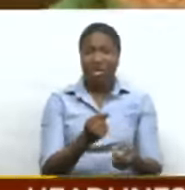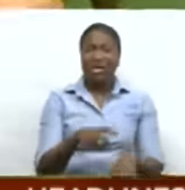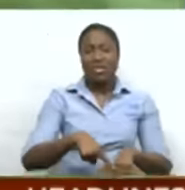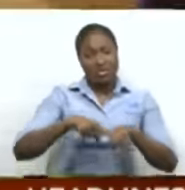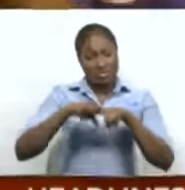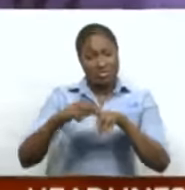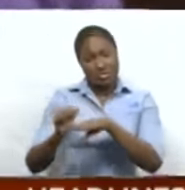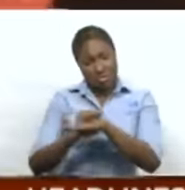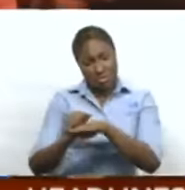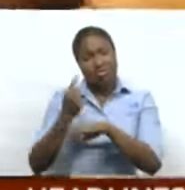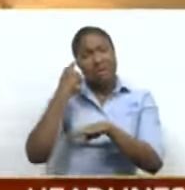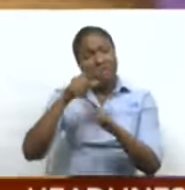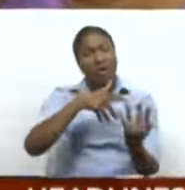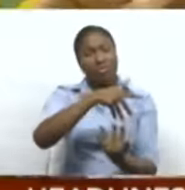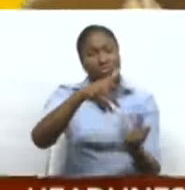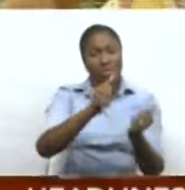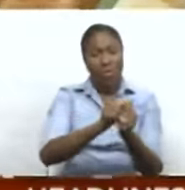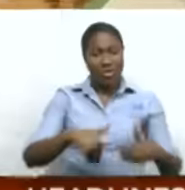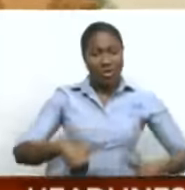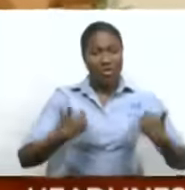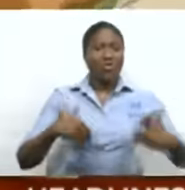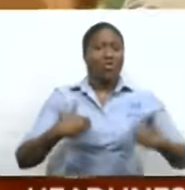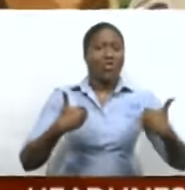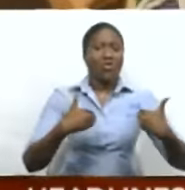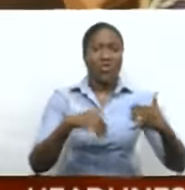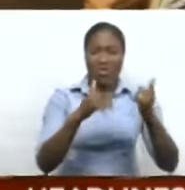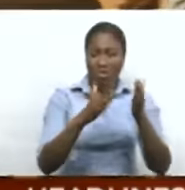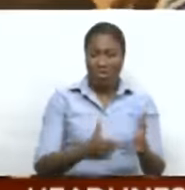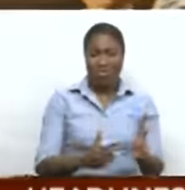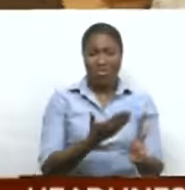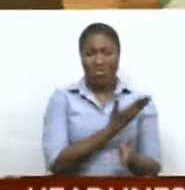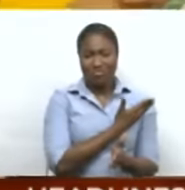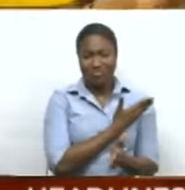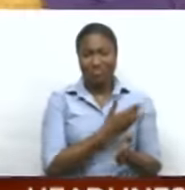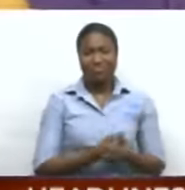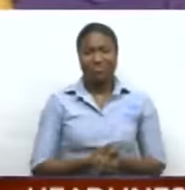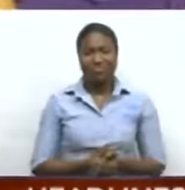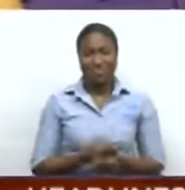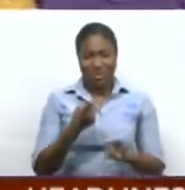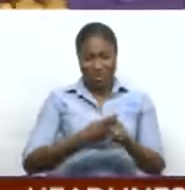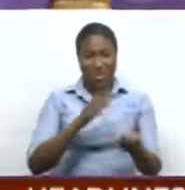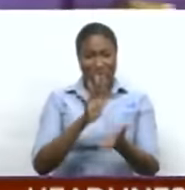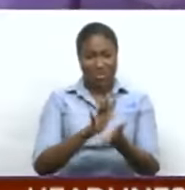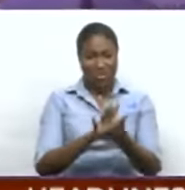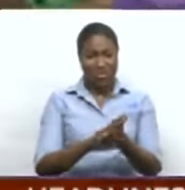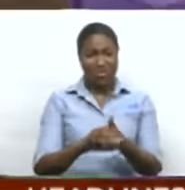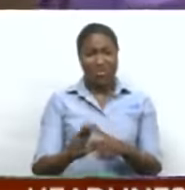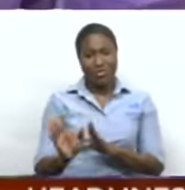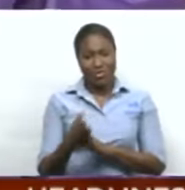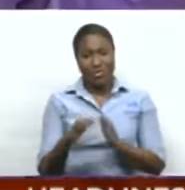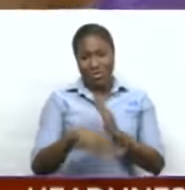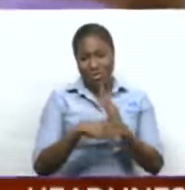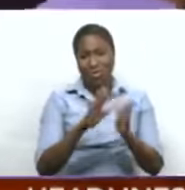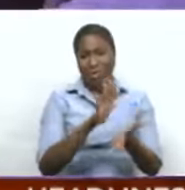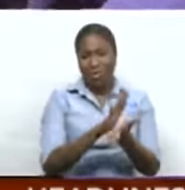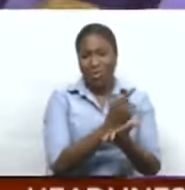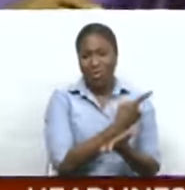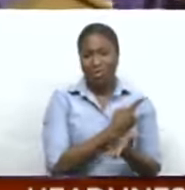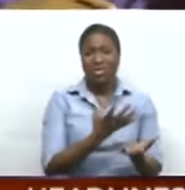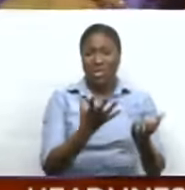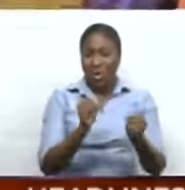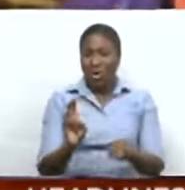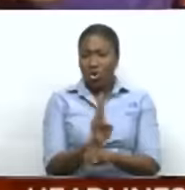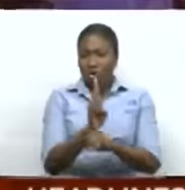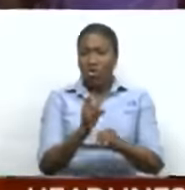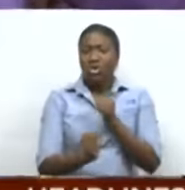to engage with the young members of Anthony Dada Wickham's Trendsetter Hawks Academy. Eve says his team remains committed to using the power of sport